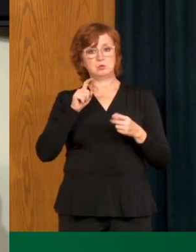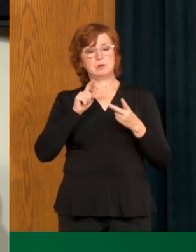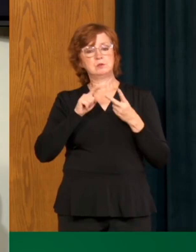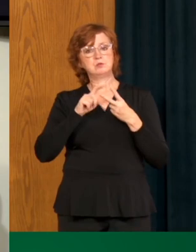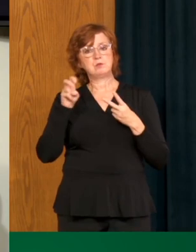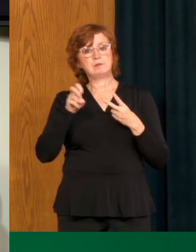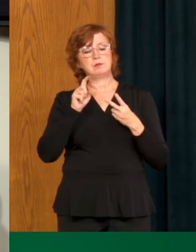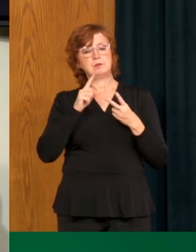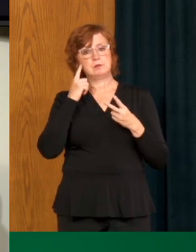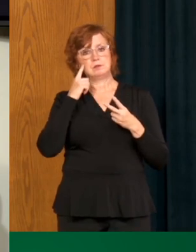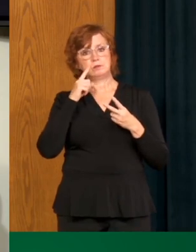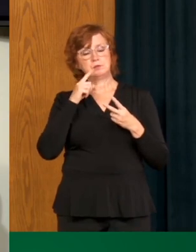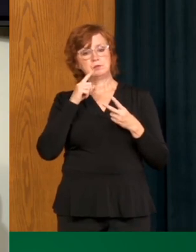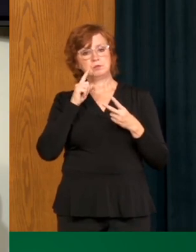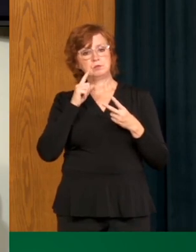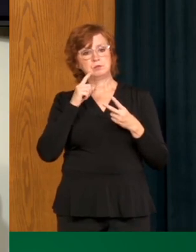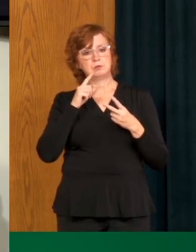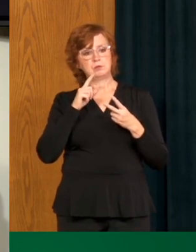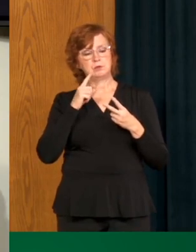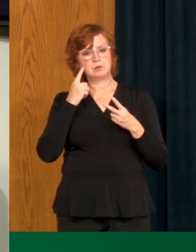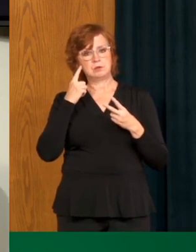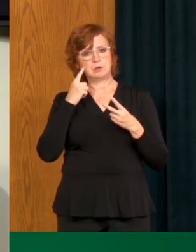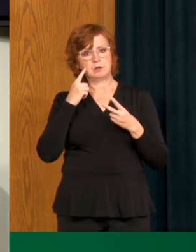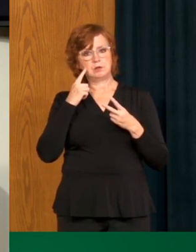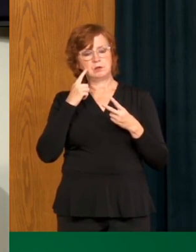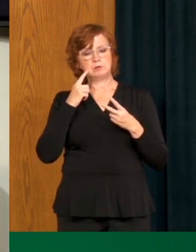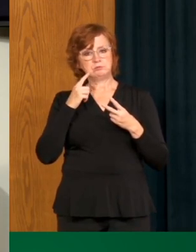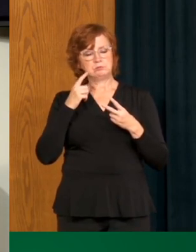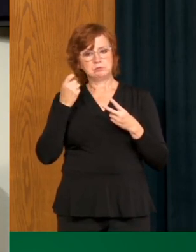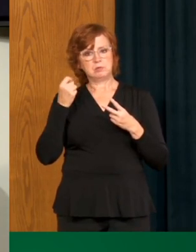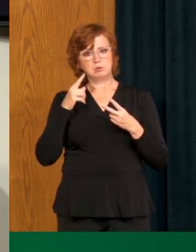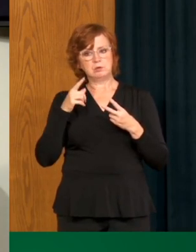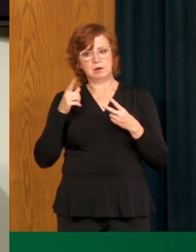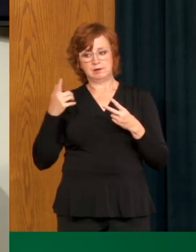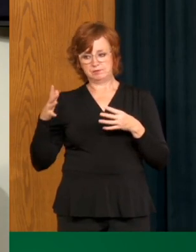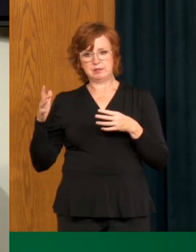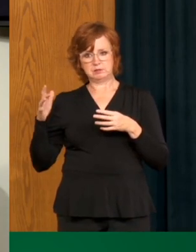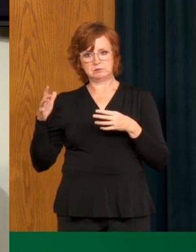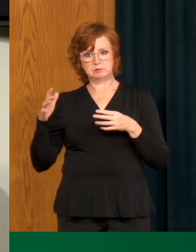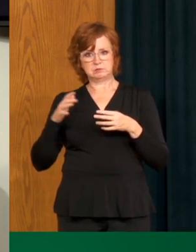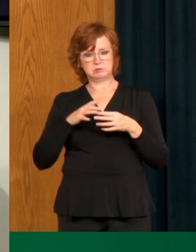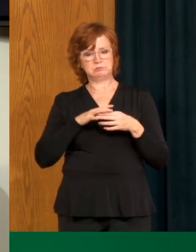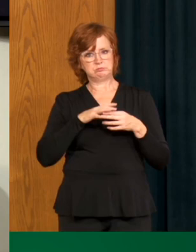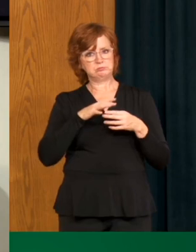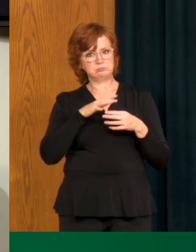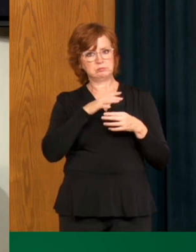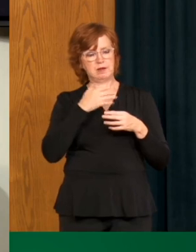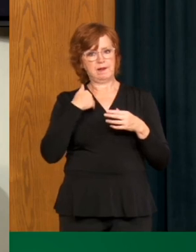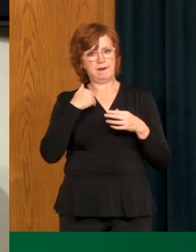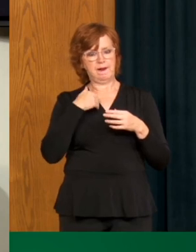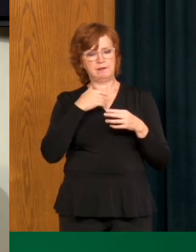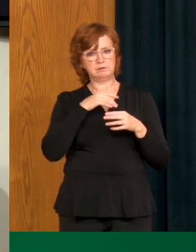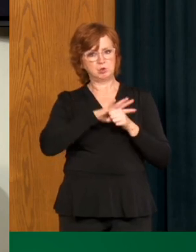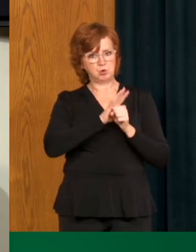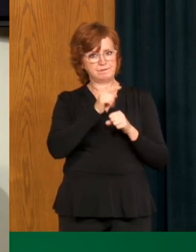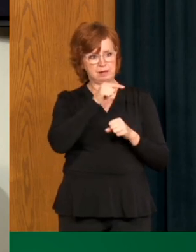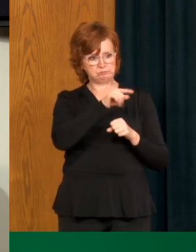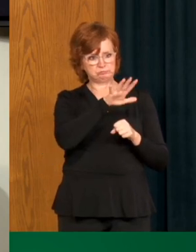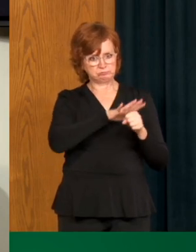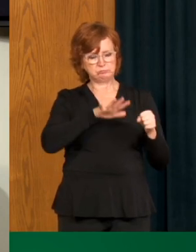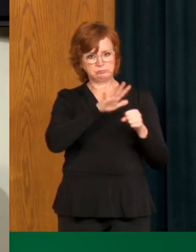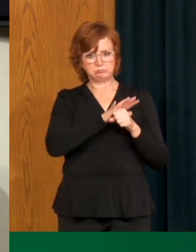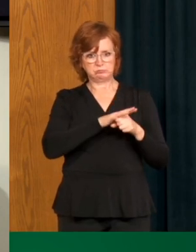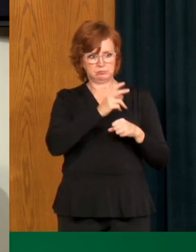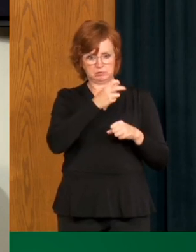internationally. Um, and of course, these are some places where there has been a surge in COVID-19 cases. what is your position on this? Is this something that we should be